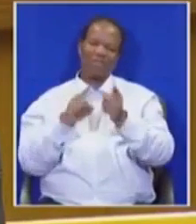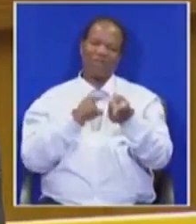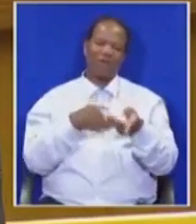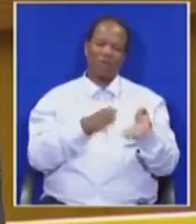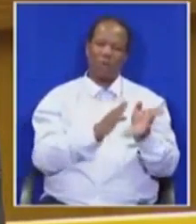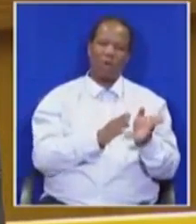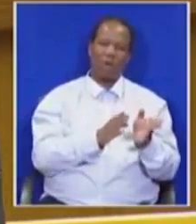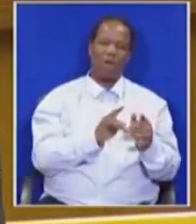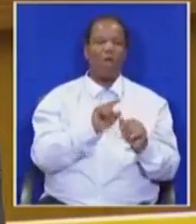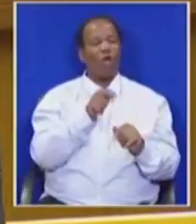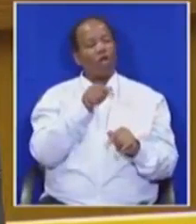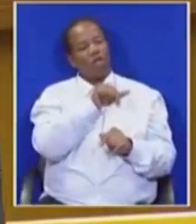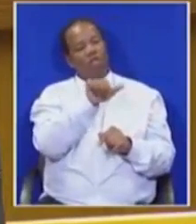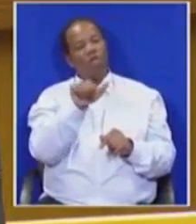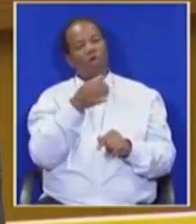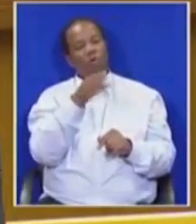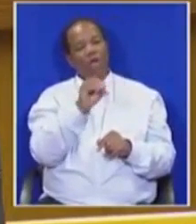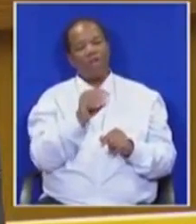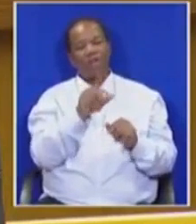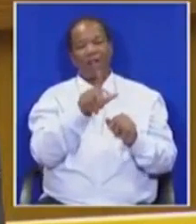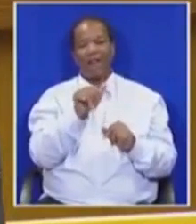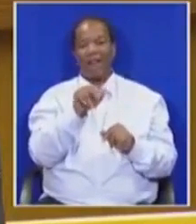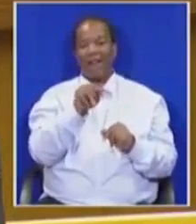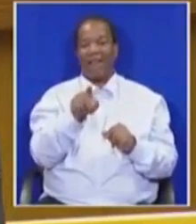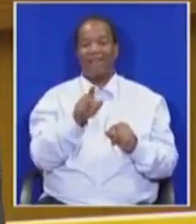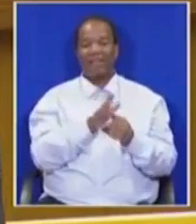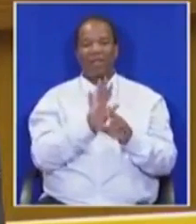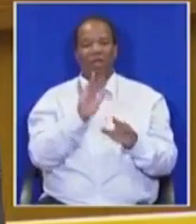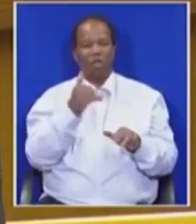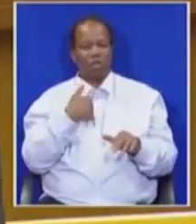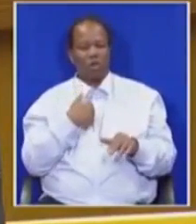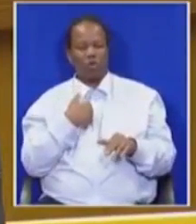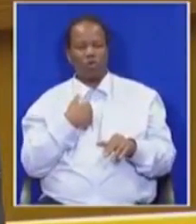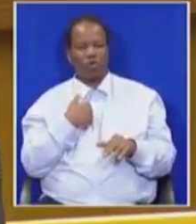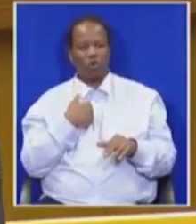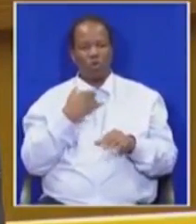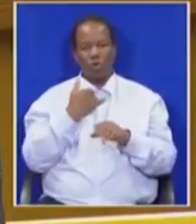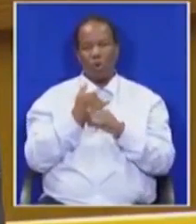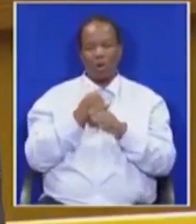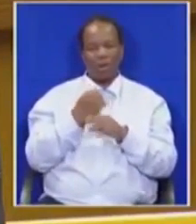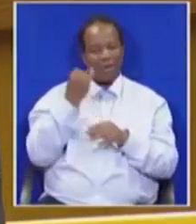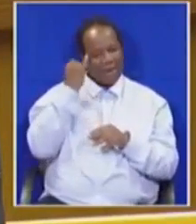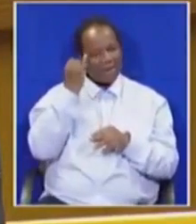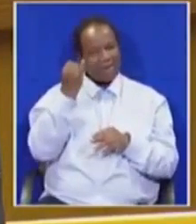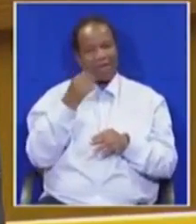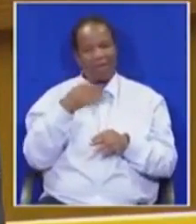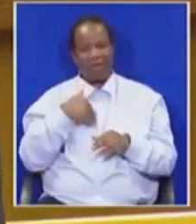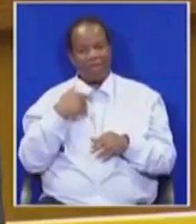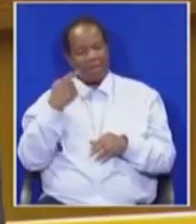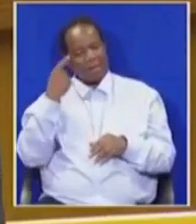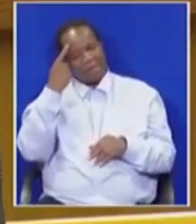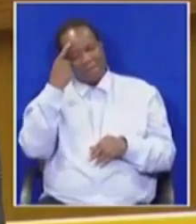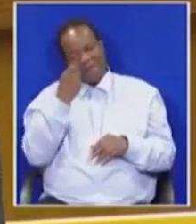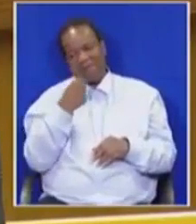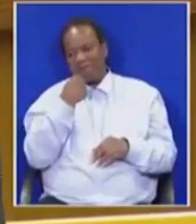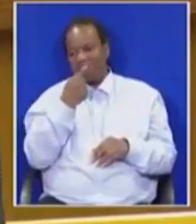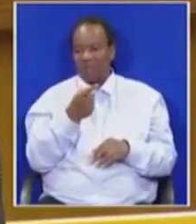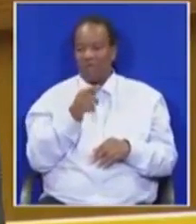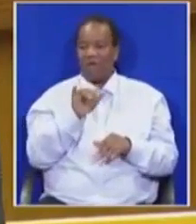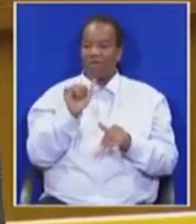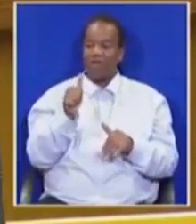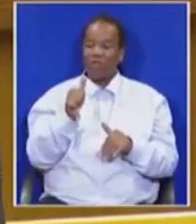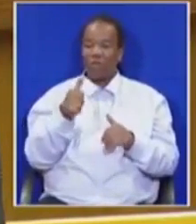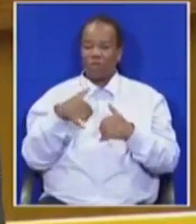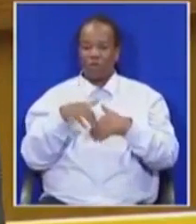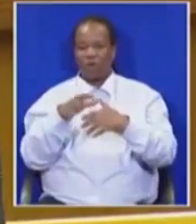who hold the land labor on the false idea that to distribute it, we must first establish a food security